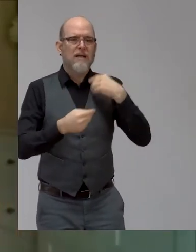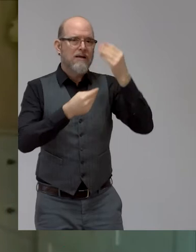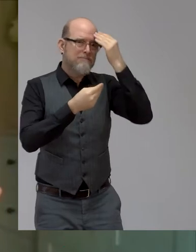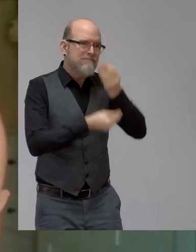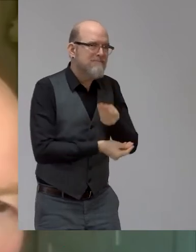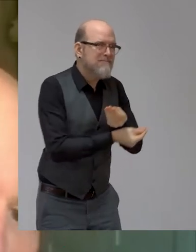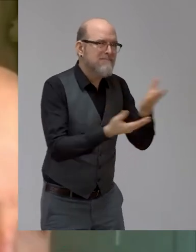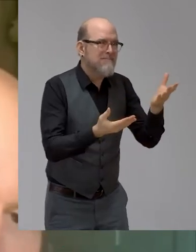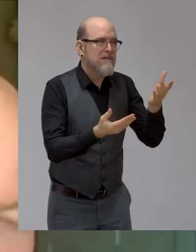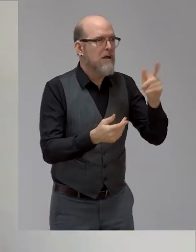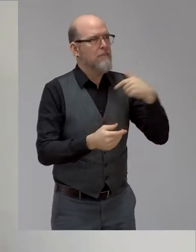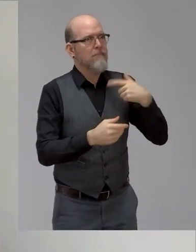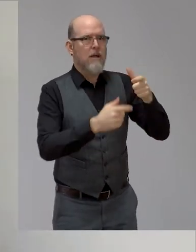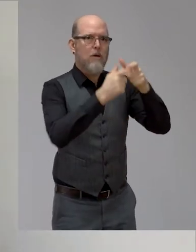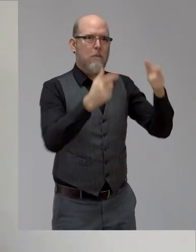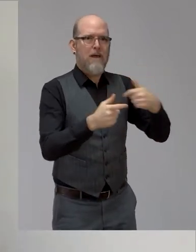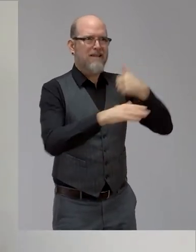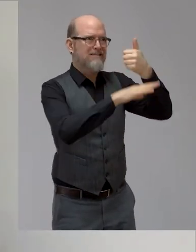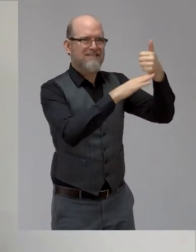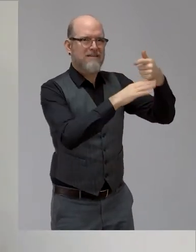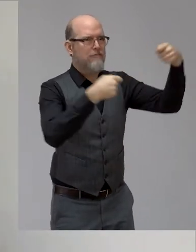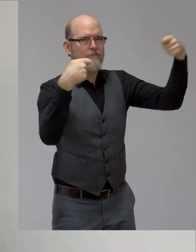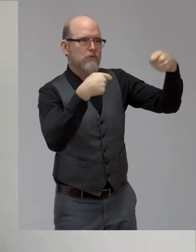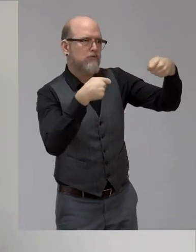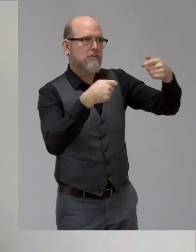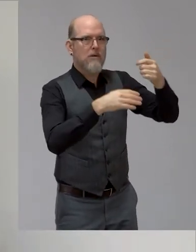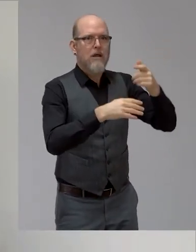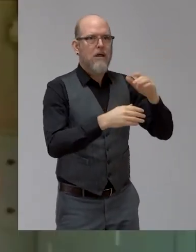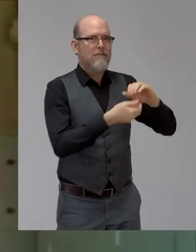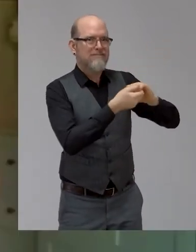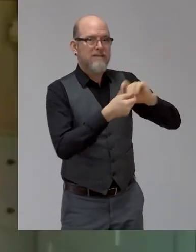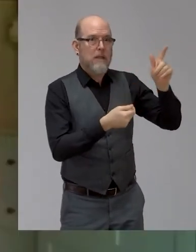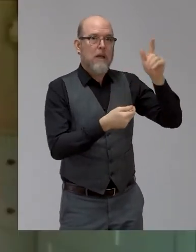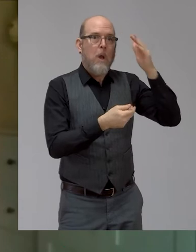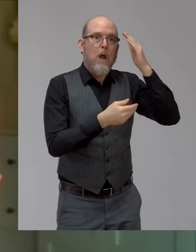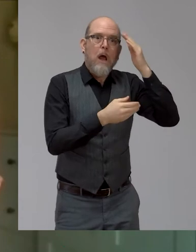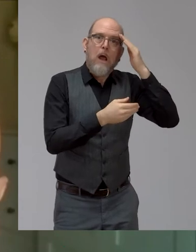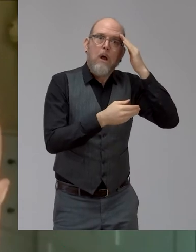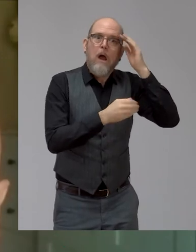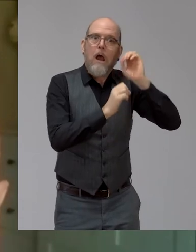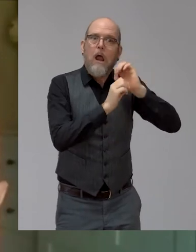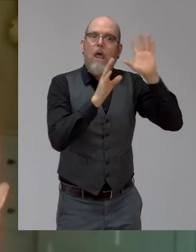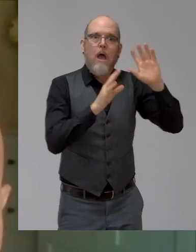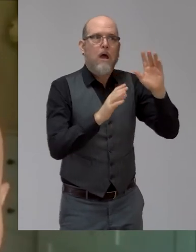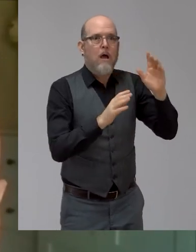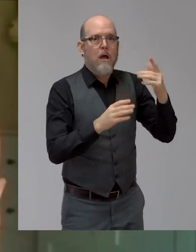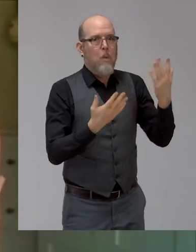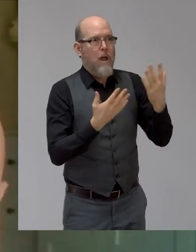not, because they thought I might have a brain injury and I was in intensive care and so on. they had to say something. I picked up the